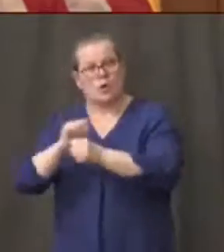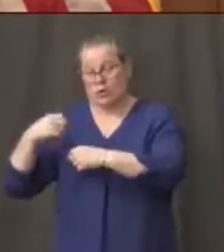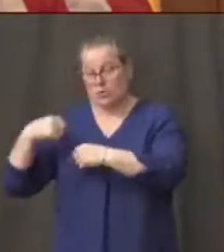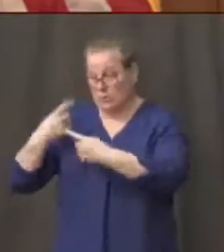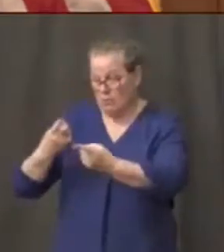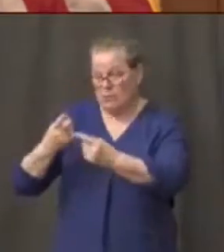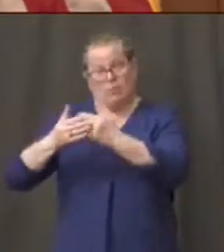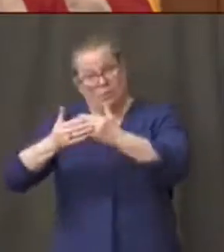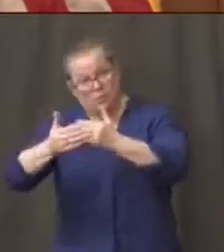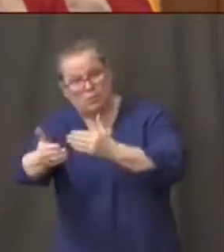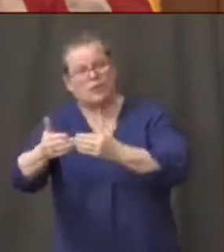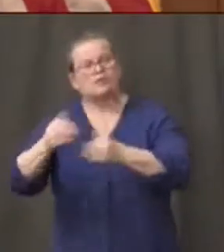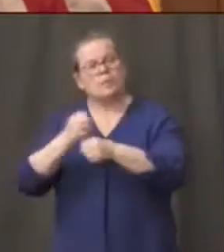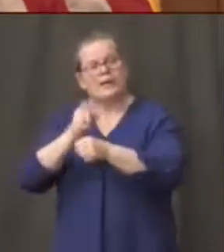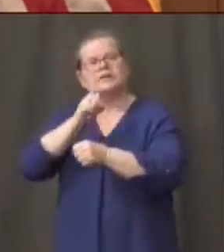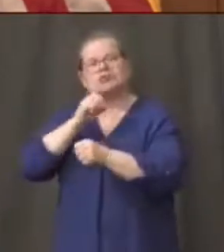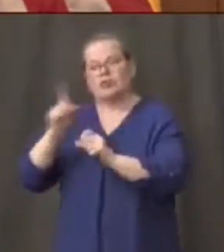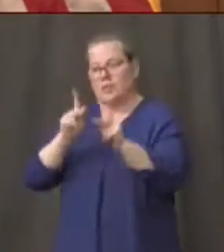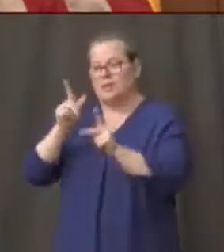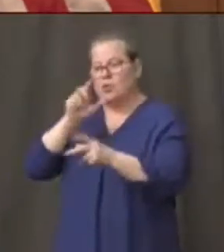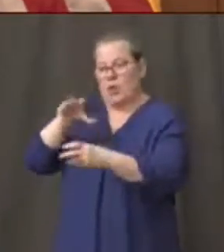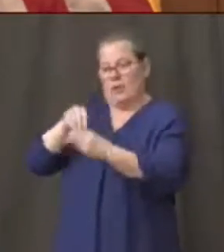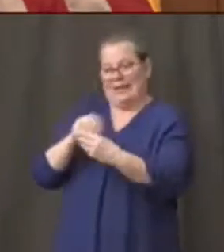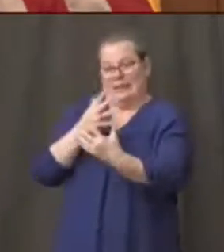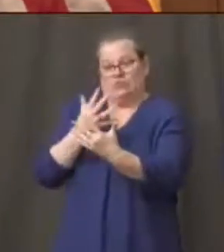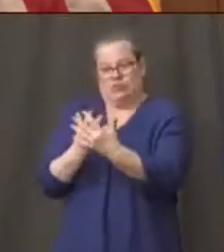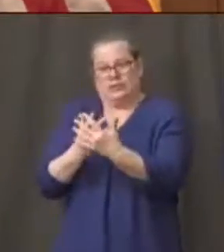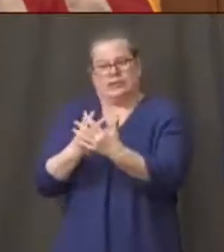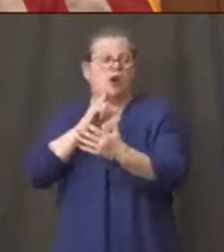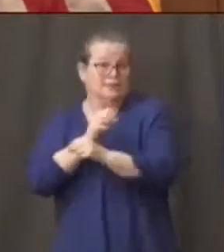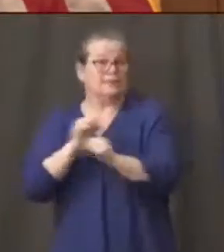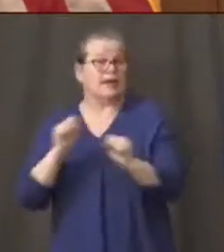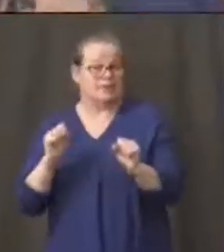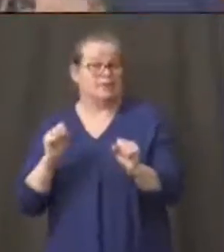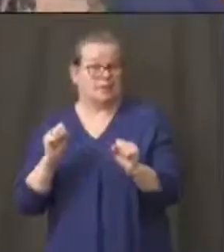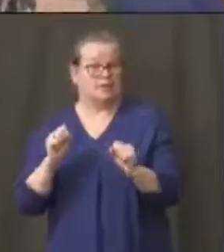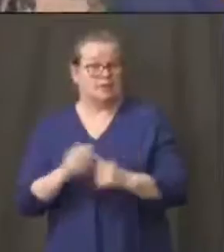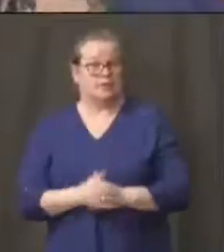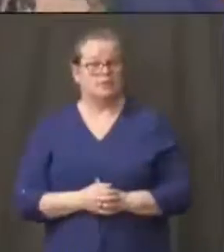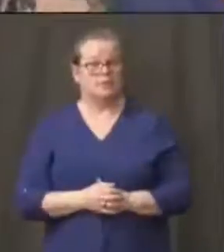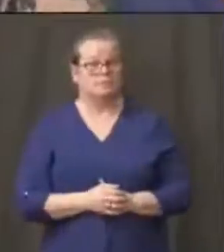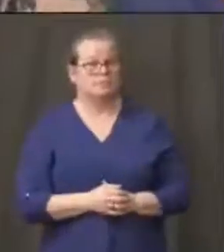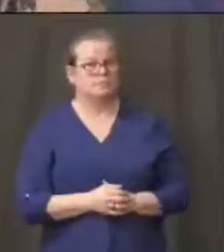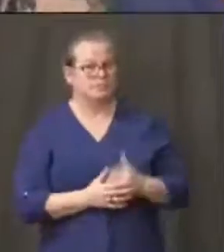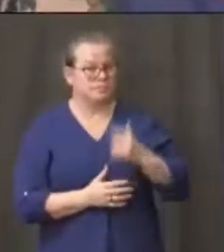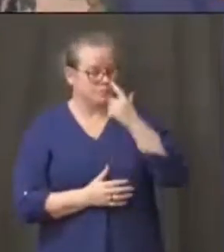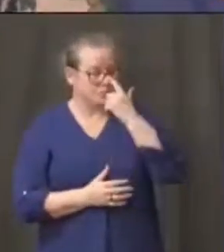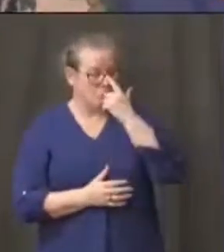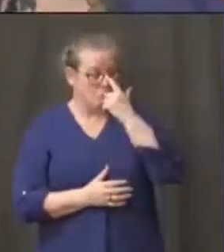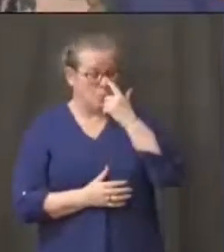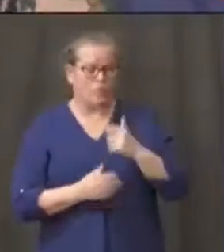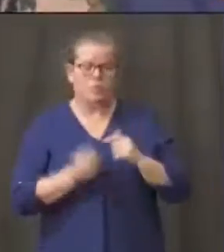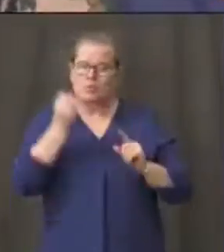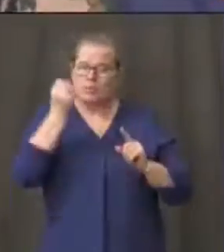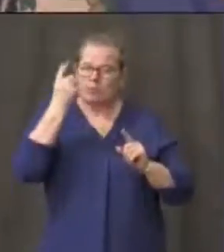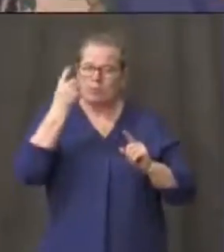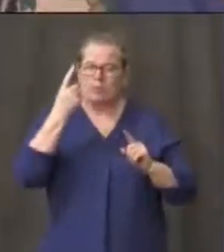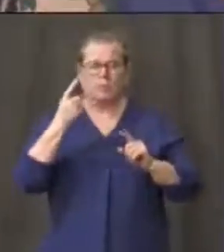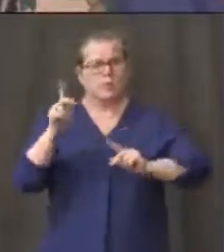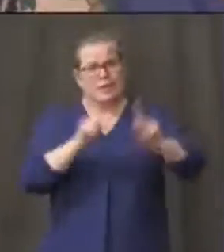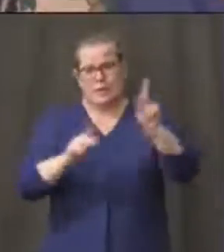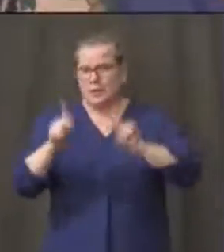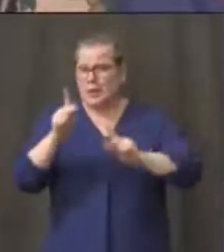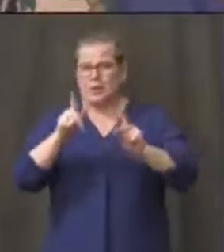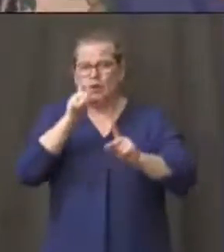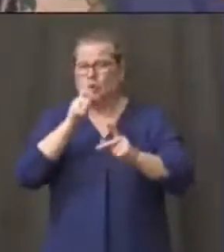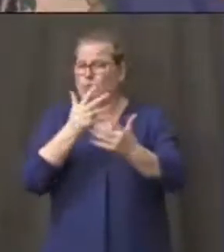within our corrections system yeah we care deeply about the health of each and every one of the folks in